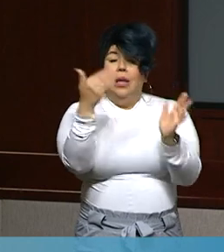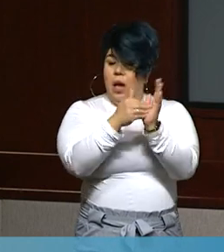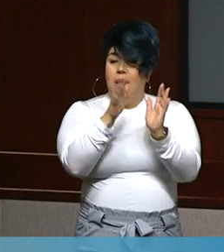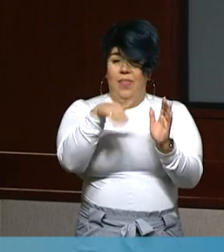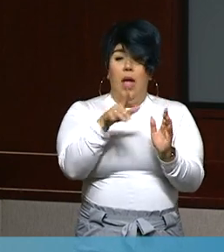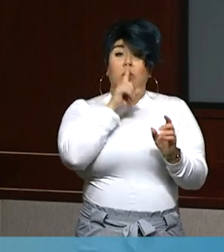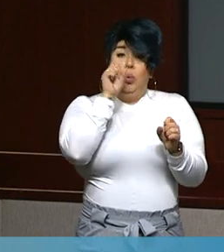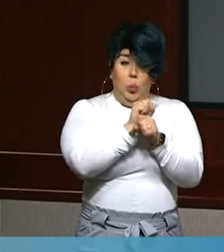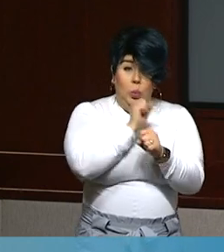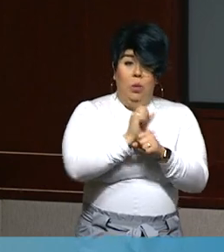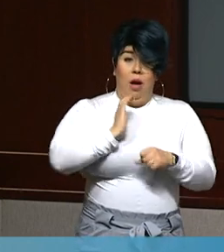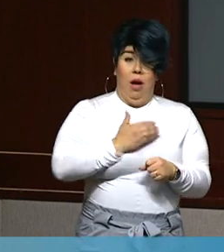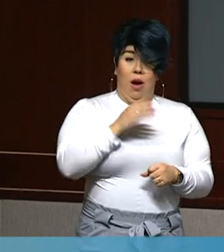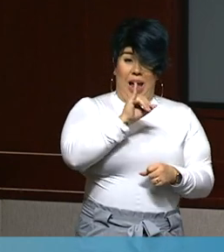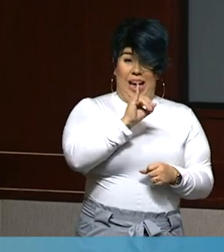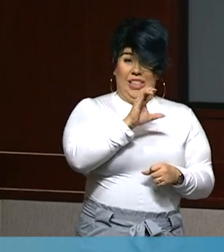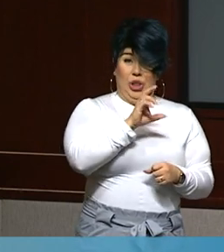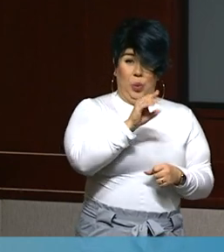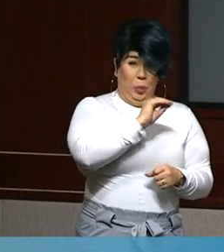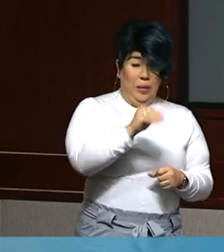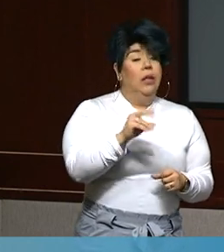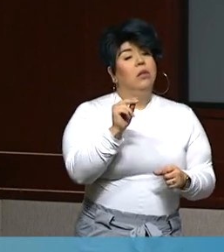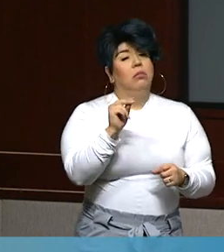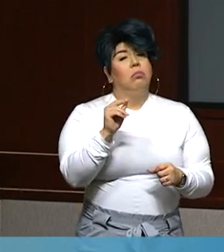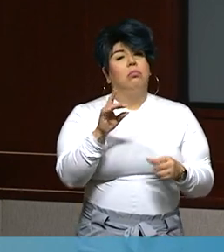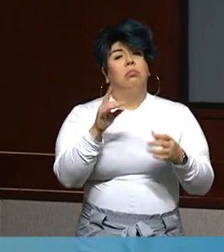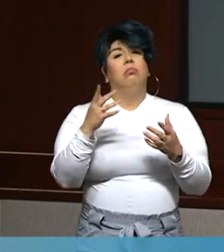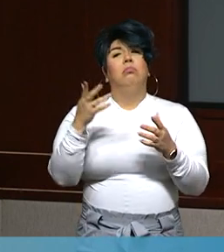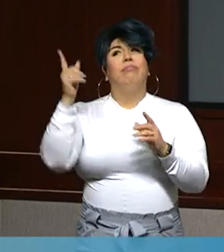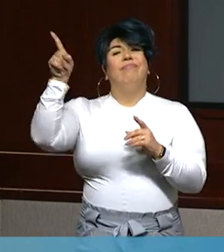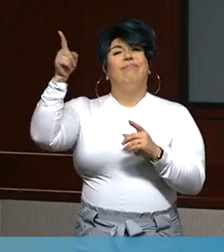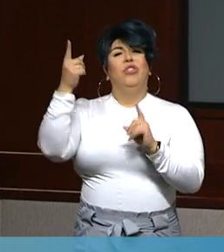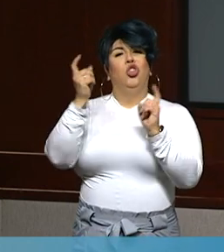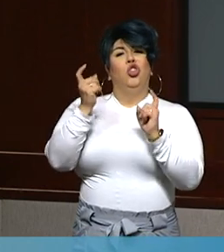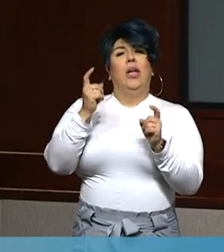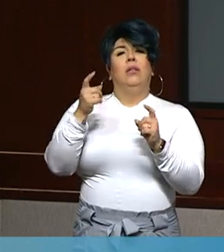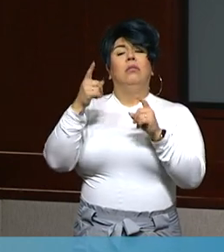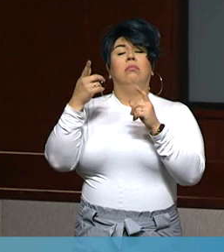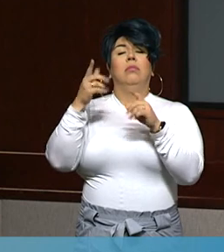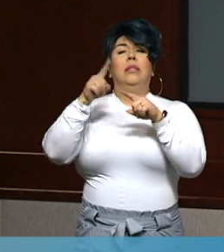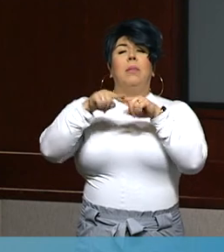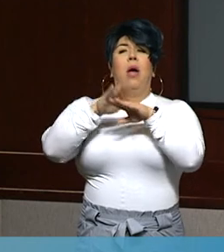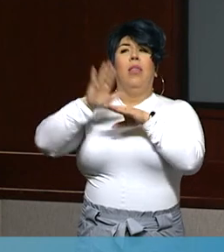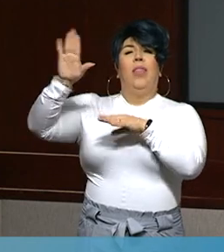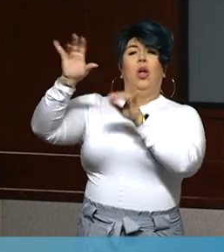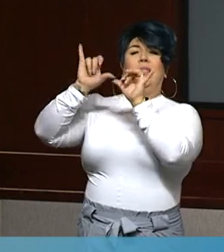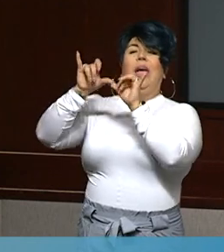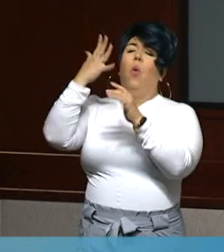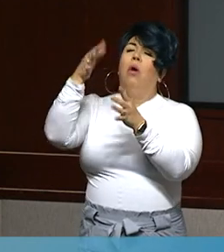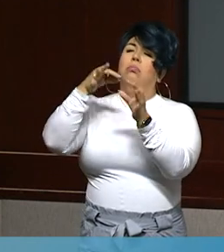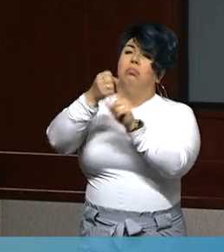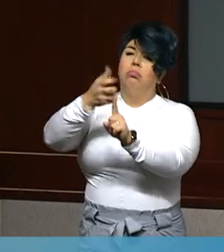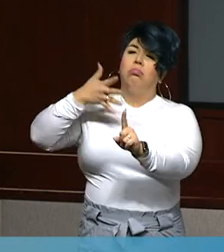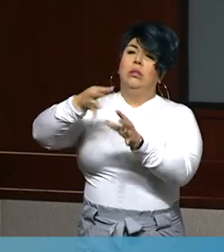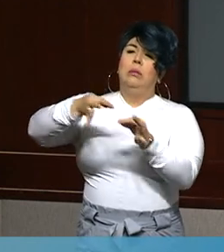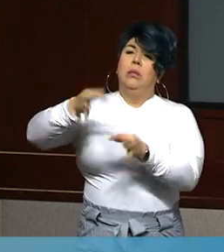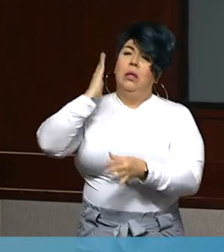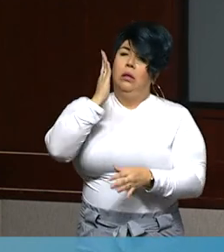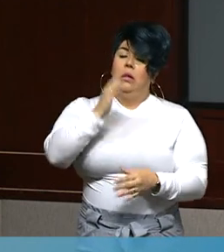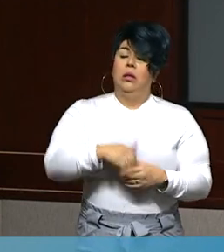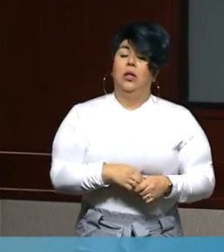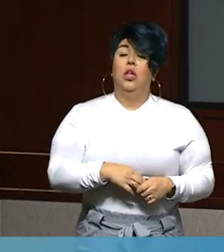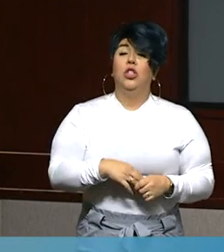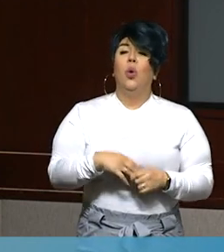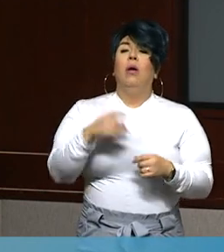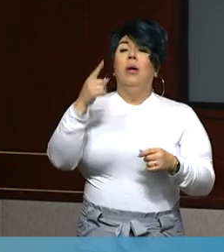rate, but capacity adjusted downward based on a standardization factor that I will discuss in a moment. Because of the region's